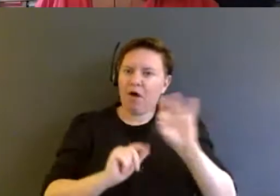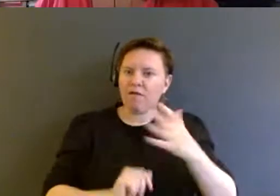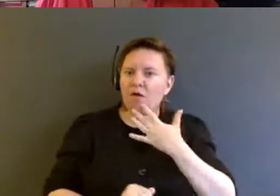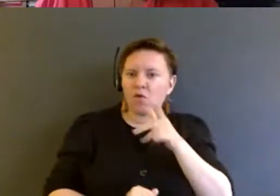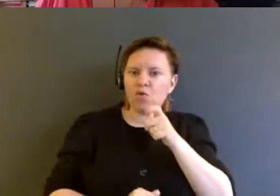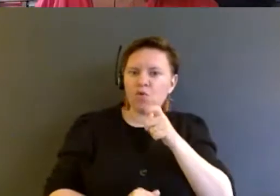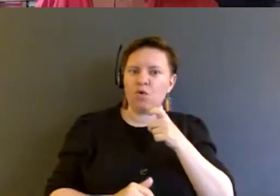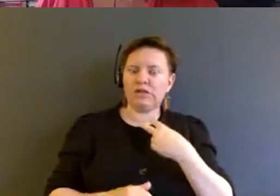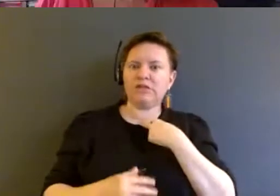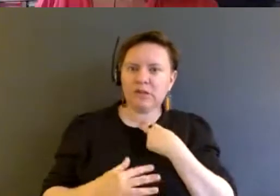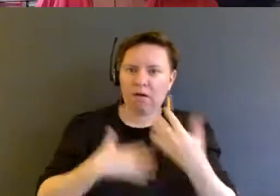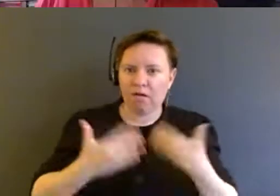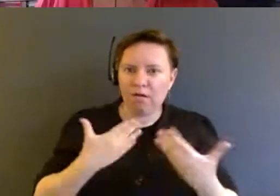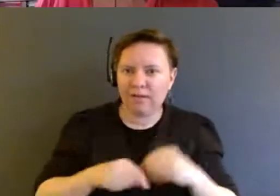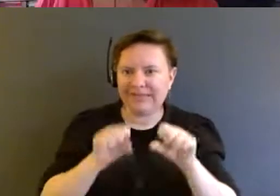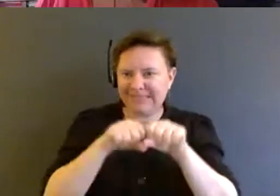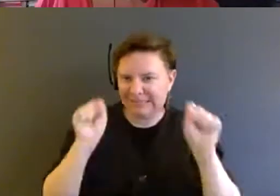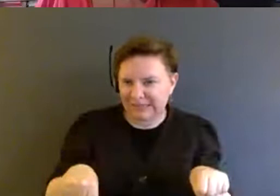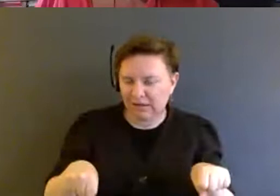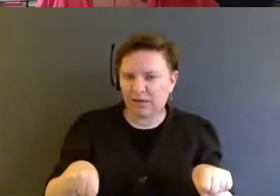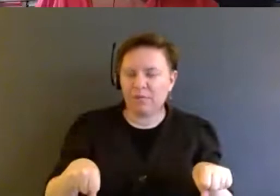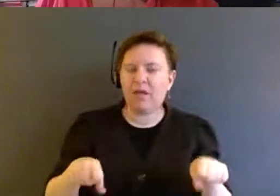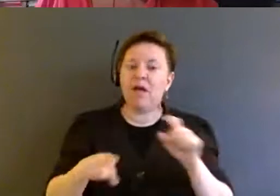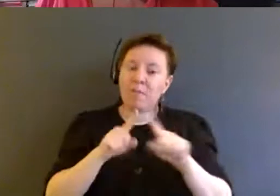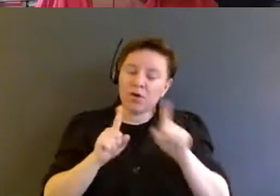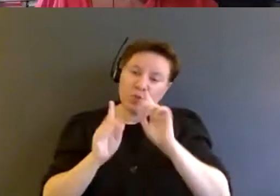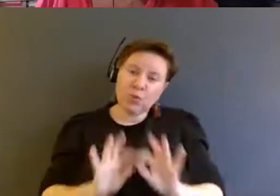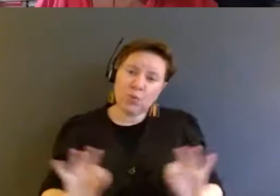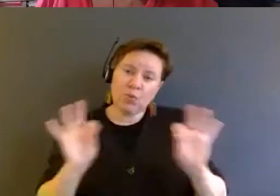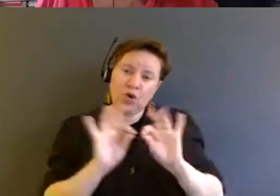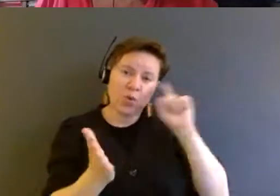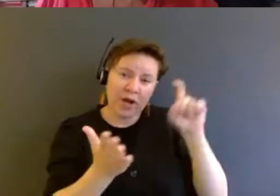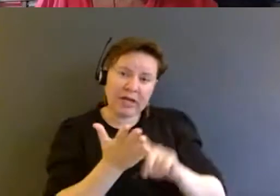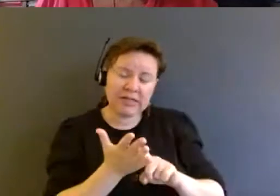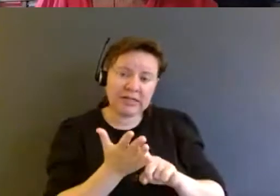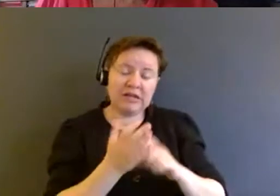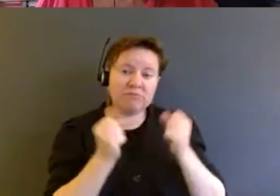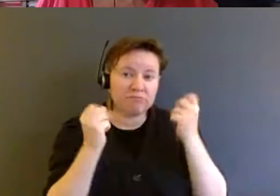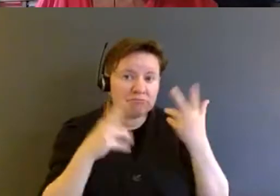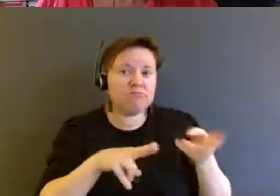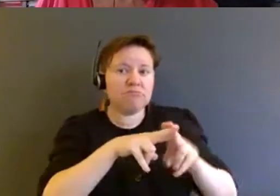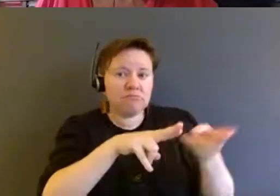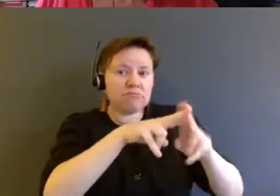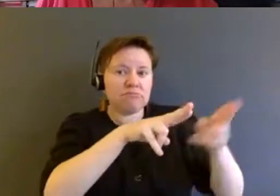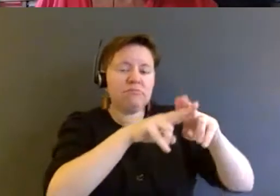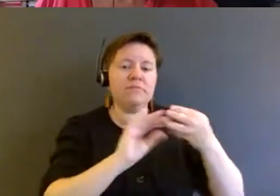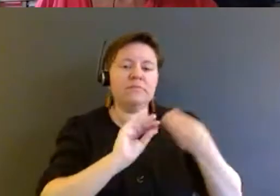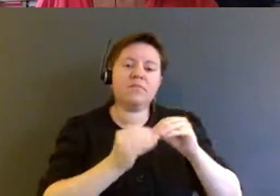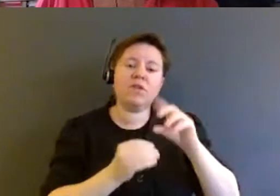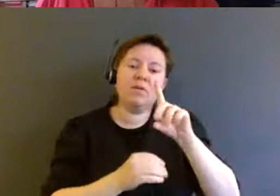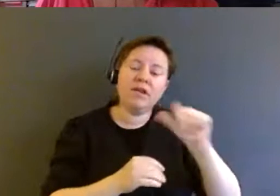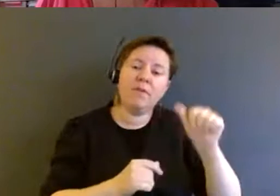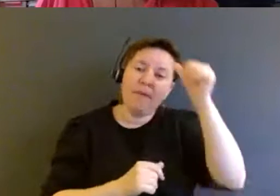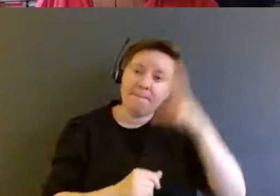up in this system. Although it is really important to recognize the high numbers of disabled men, women, and trans folks,